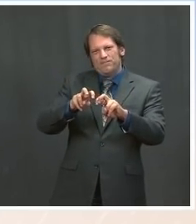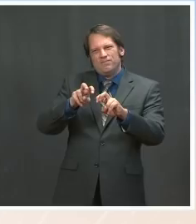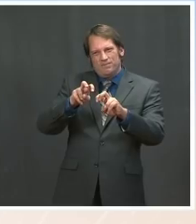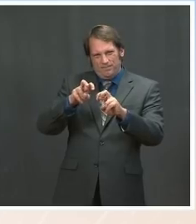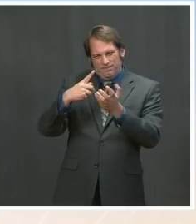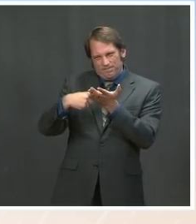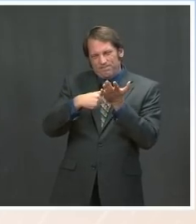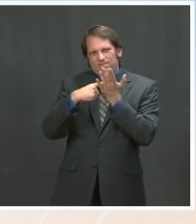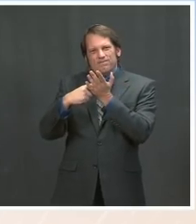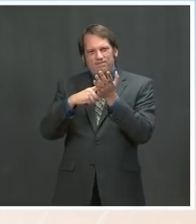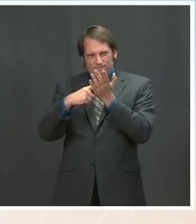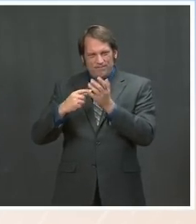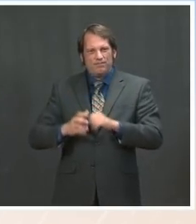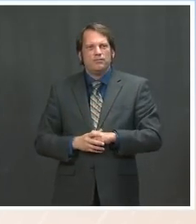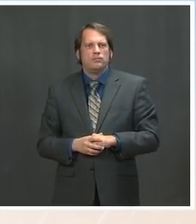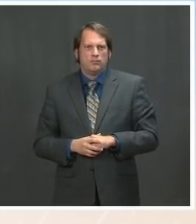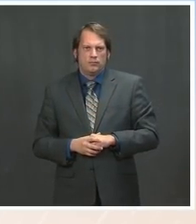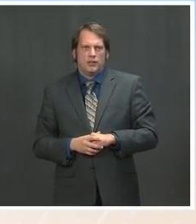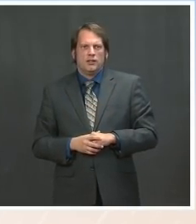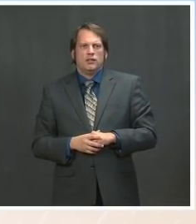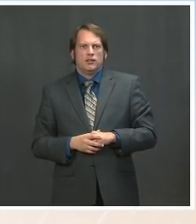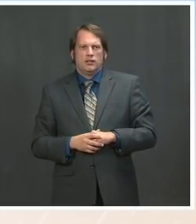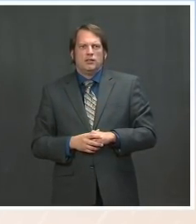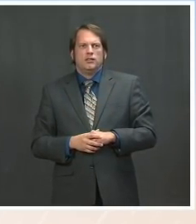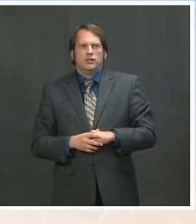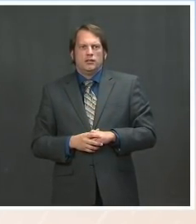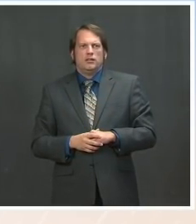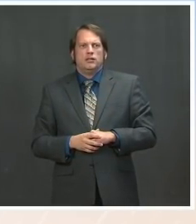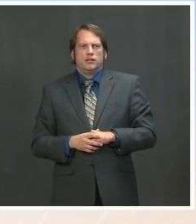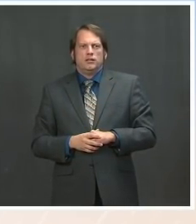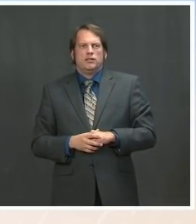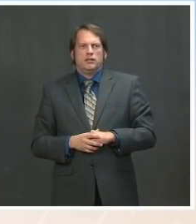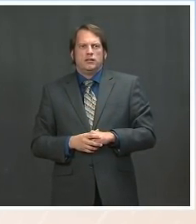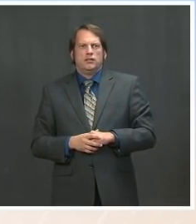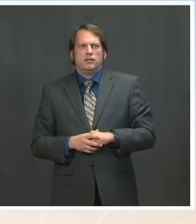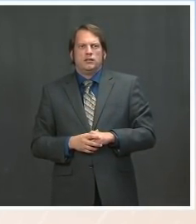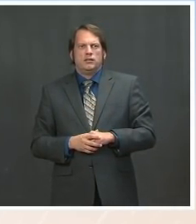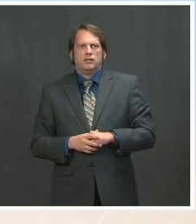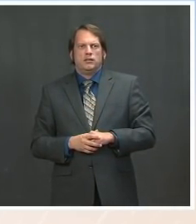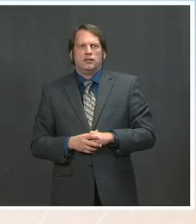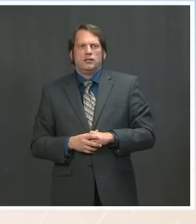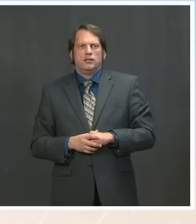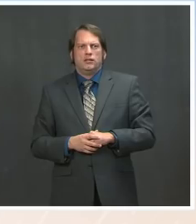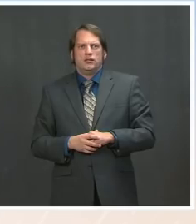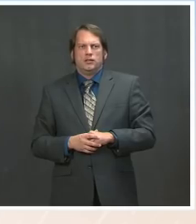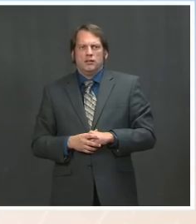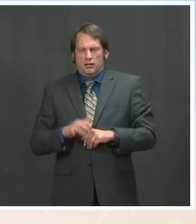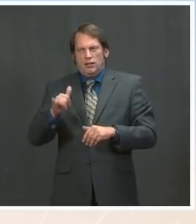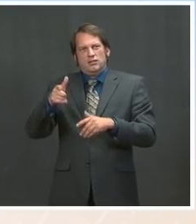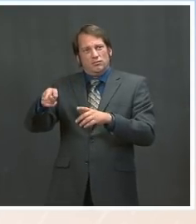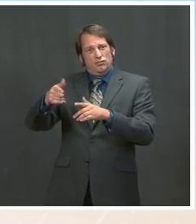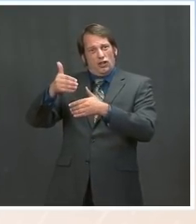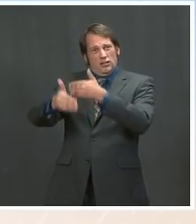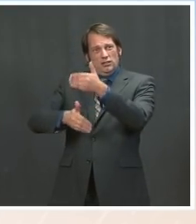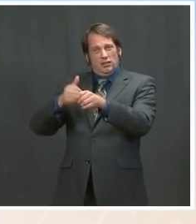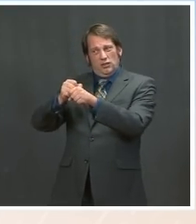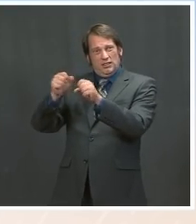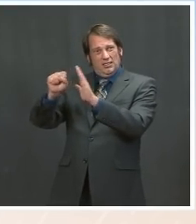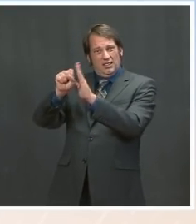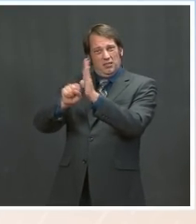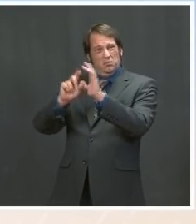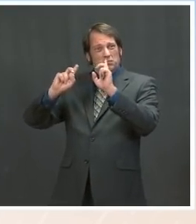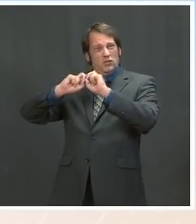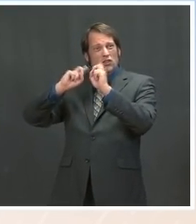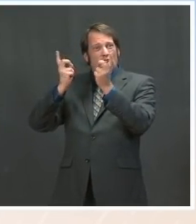that the processing, the asylum processing has been hollowed out from the State Department, and also the ORR,